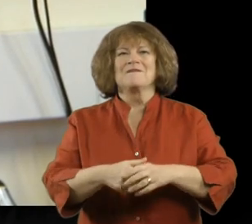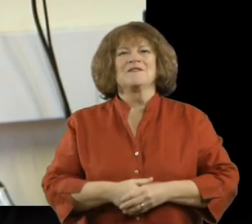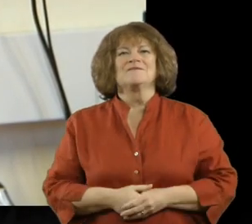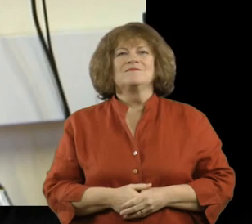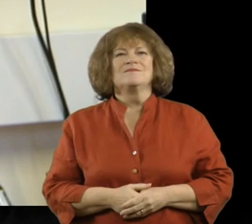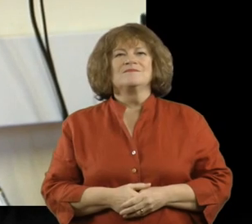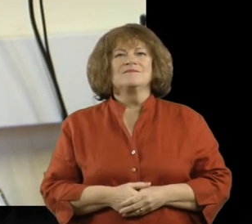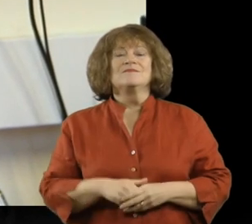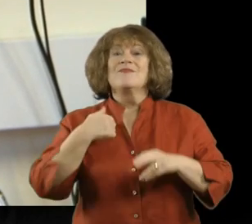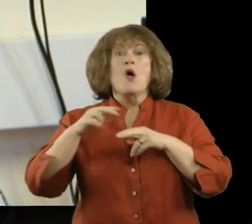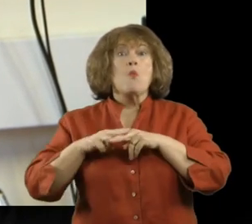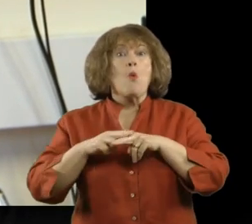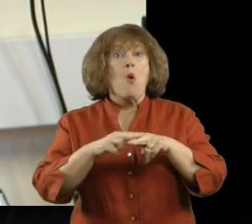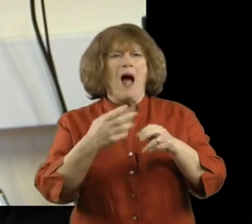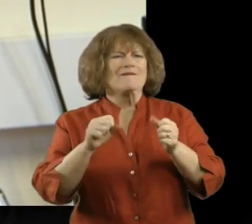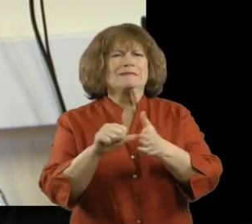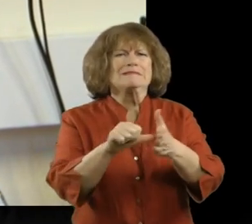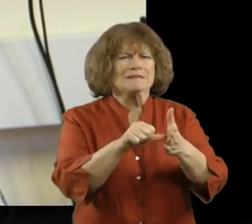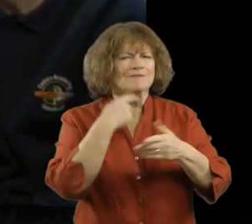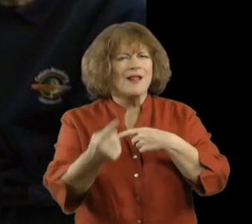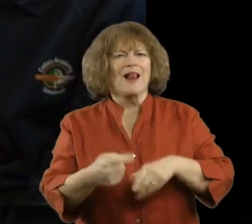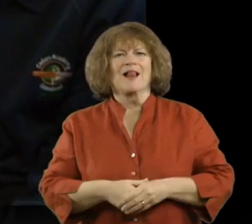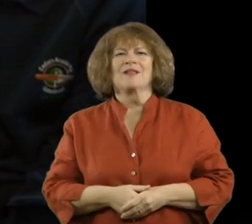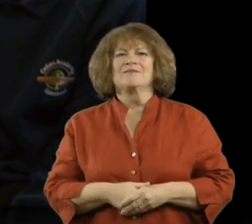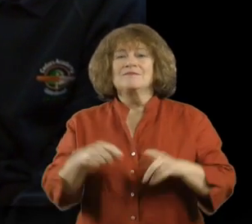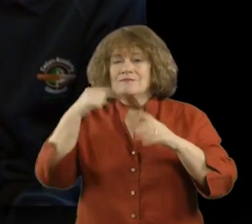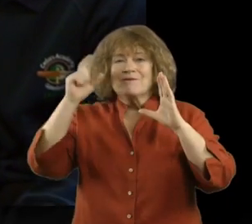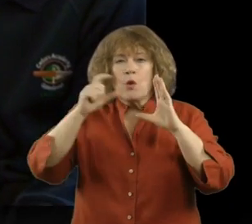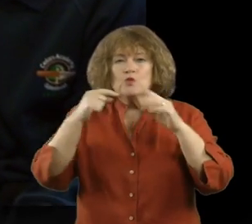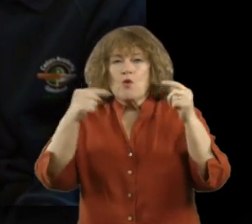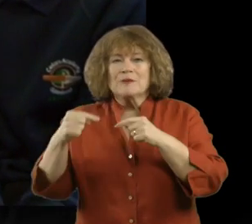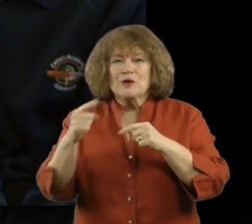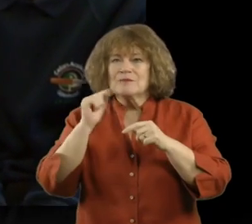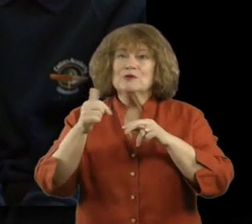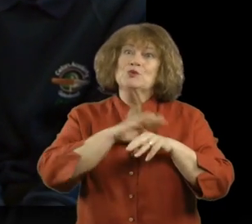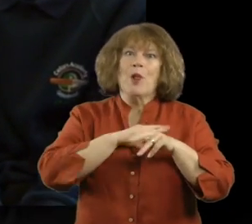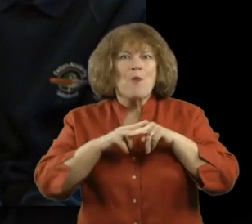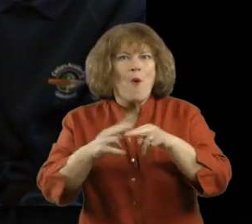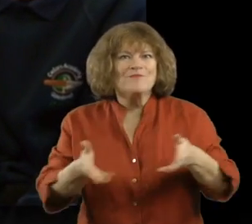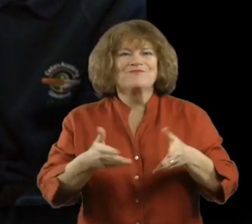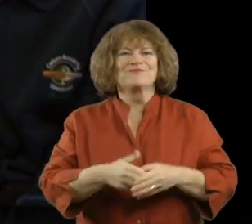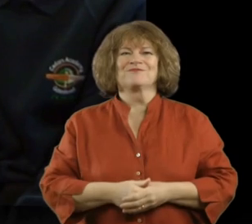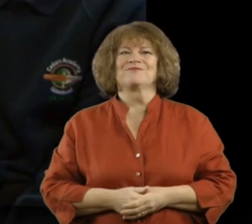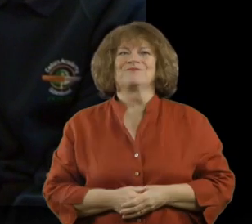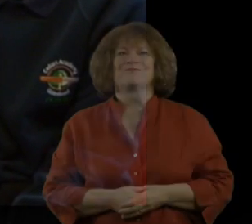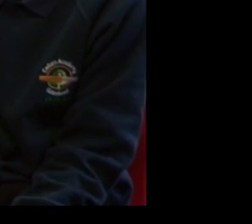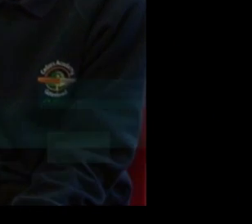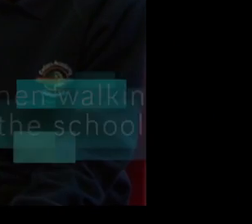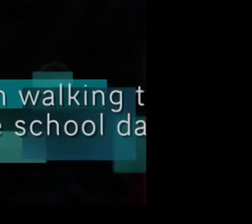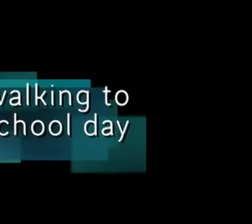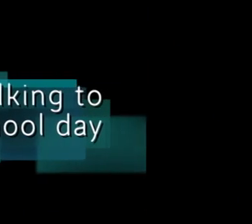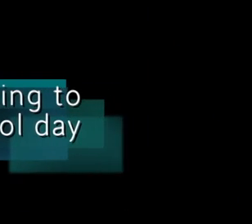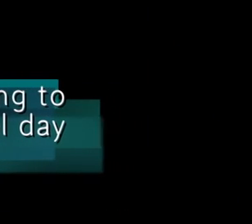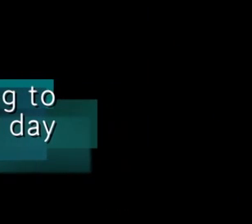And the barriers that we have faced when walking. And how we set up our football competition to get our school walking.